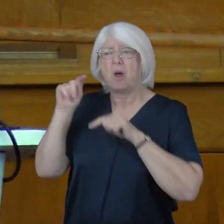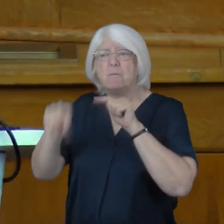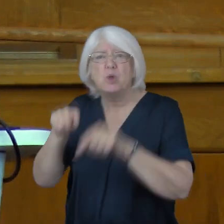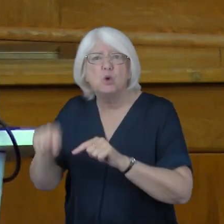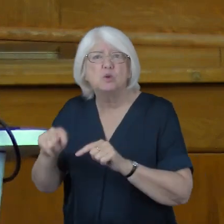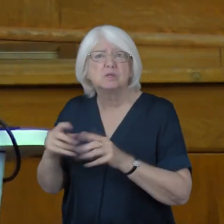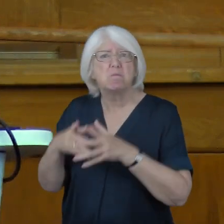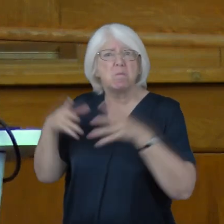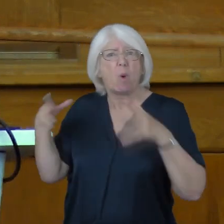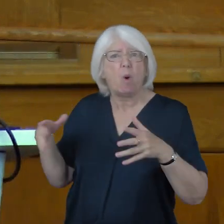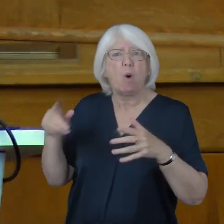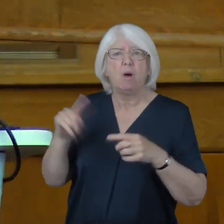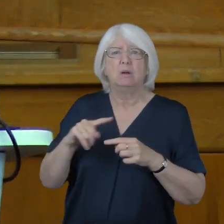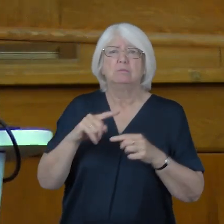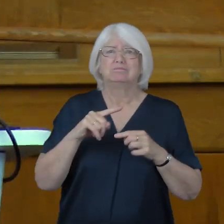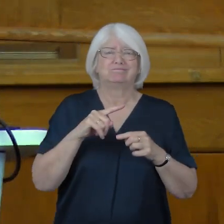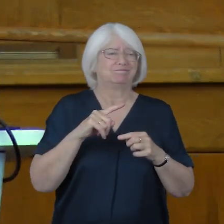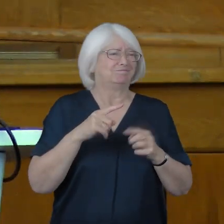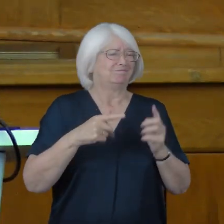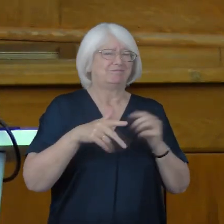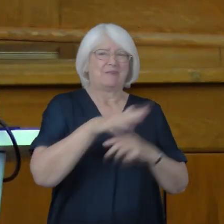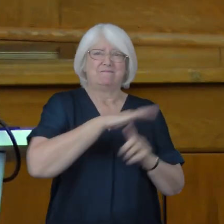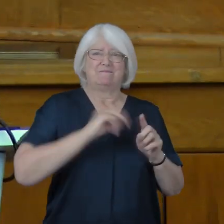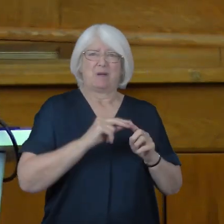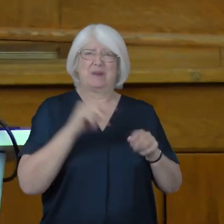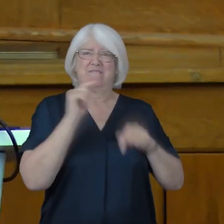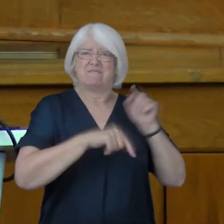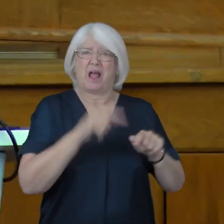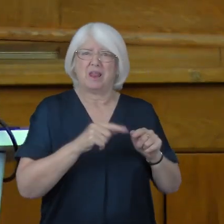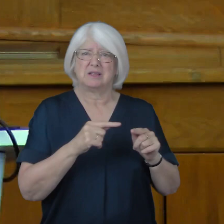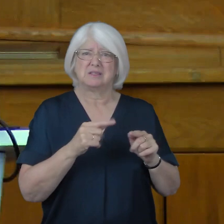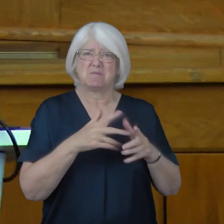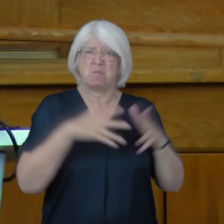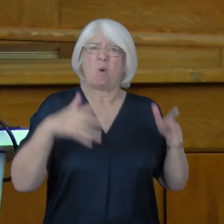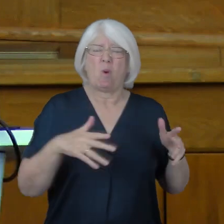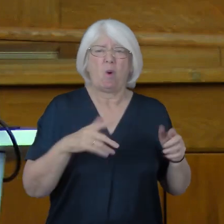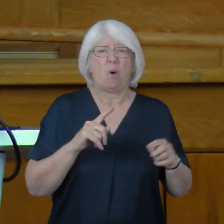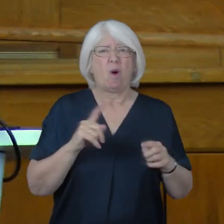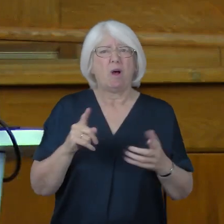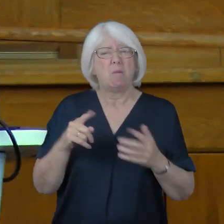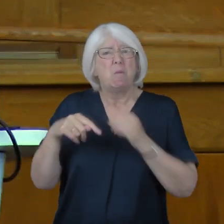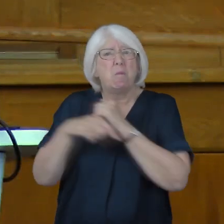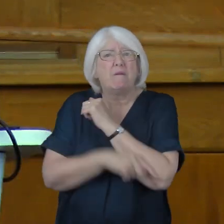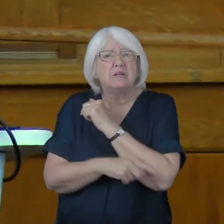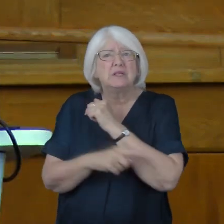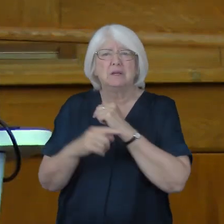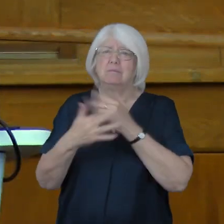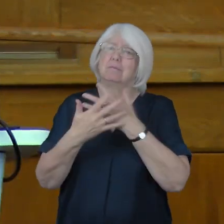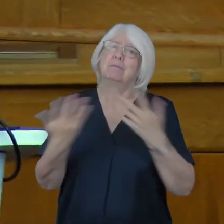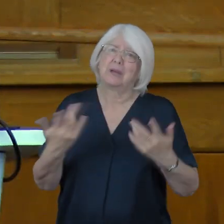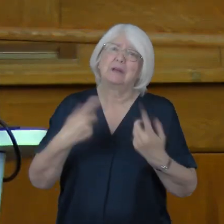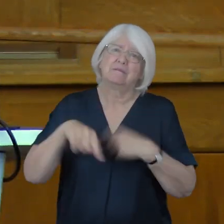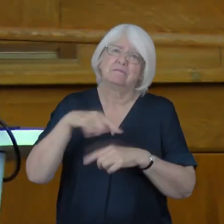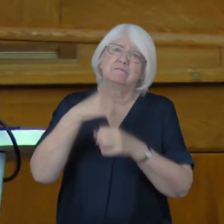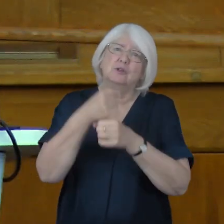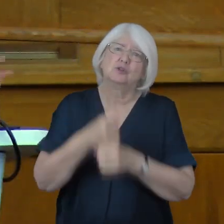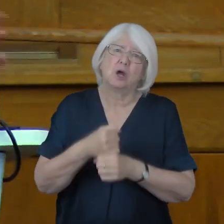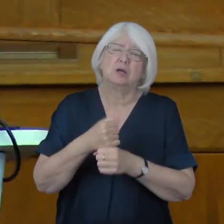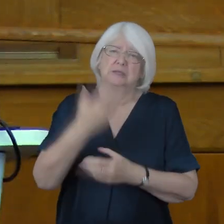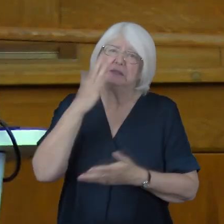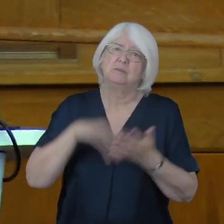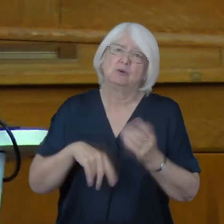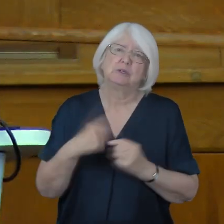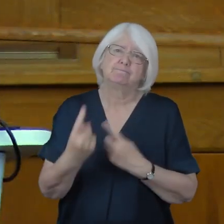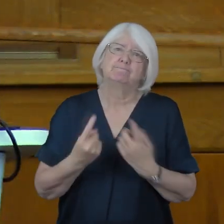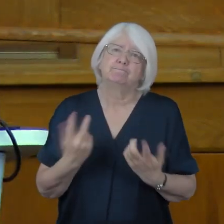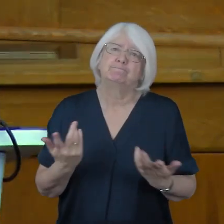in the growth of poverty, and many of our churches have experienced it themselves. We